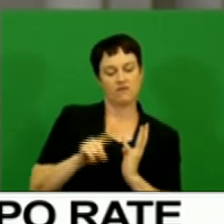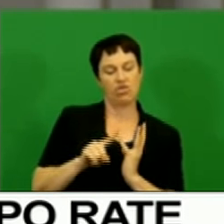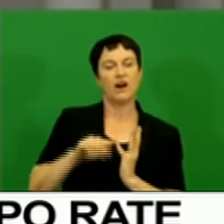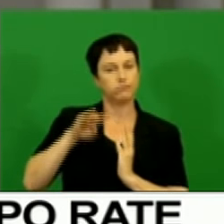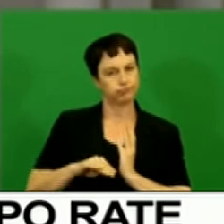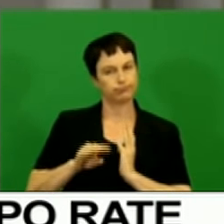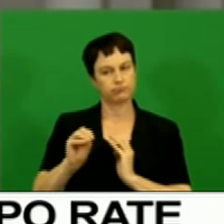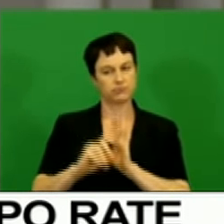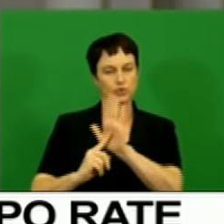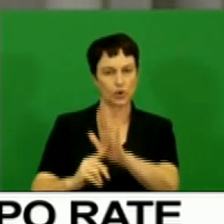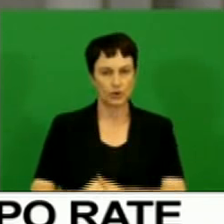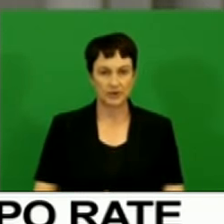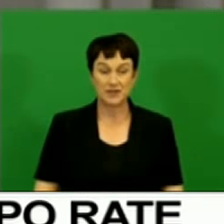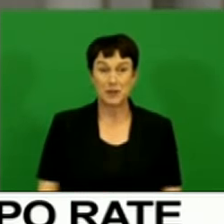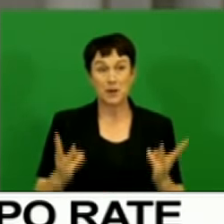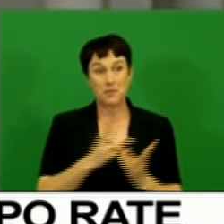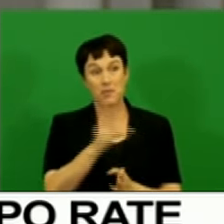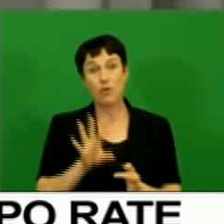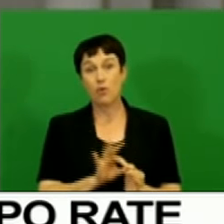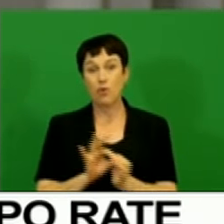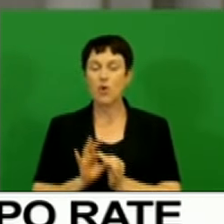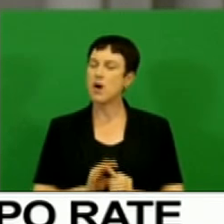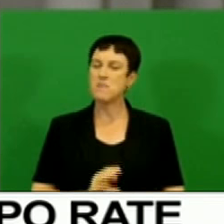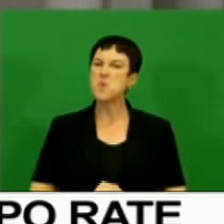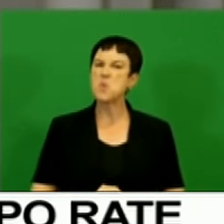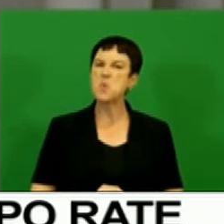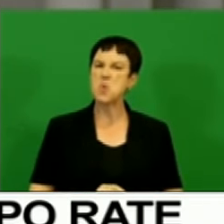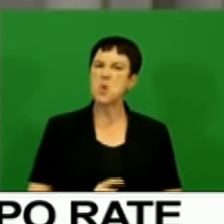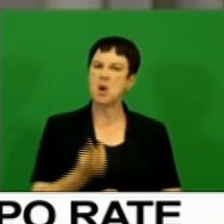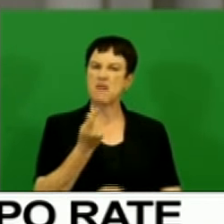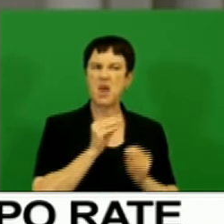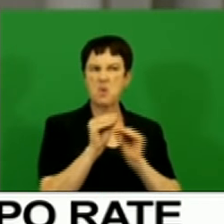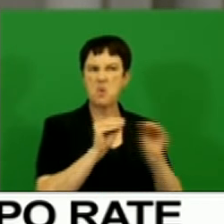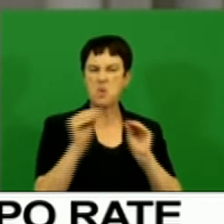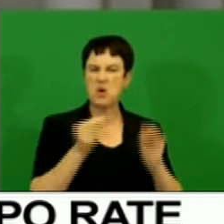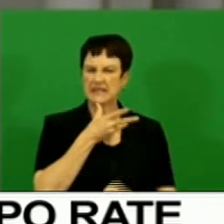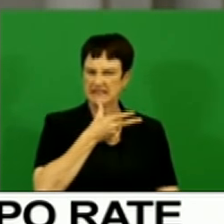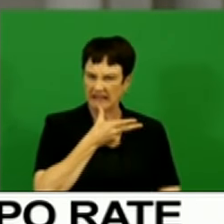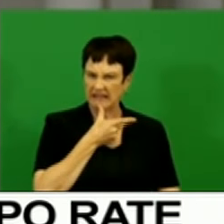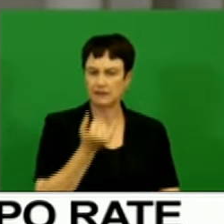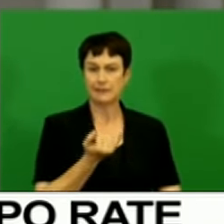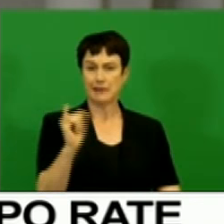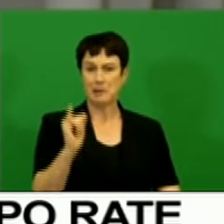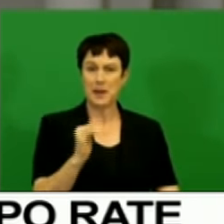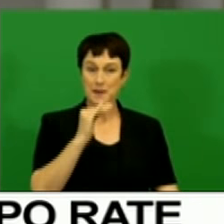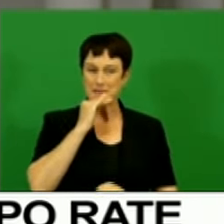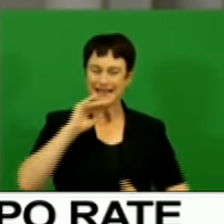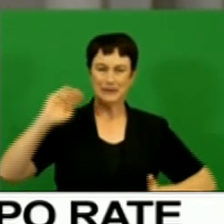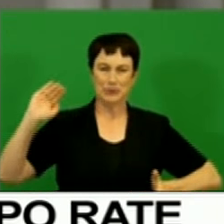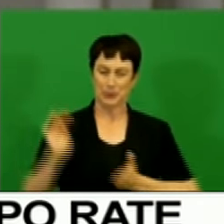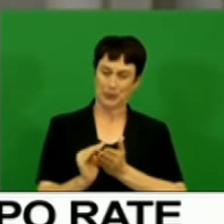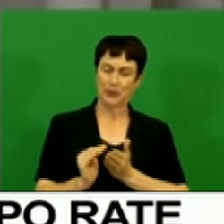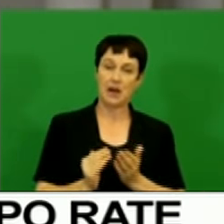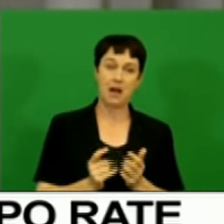Households remain highly indebted, despite a further moderation in the debt ratio, and the subdued